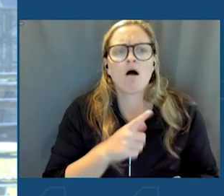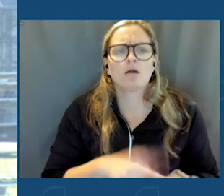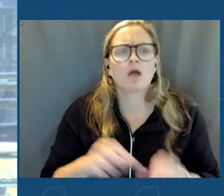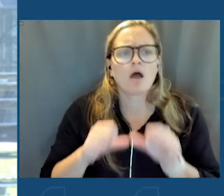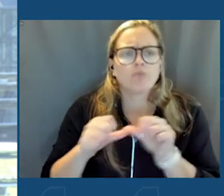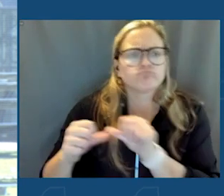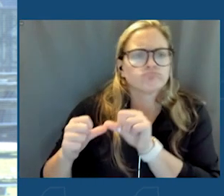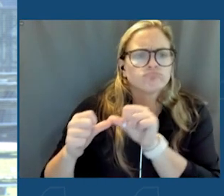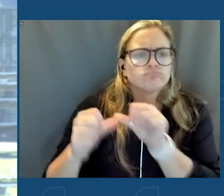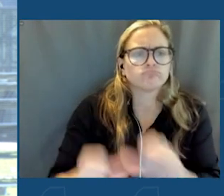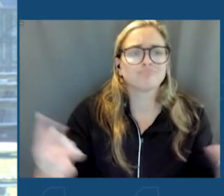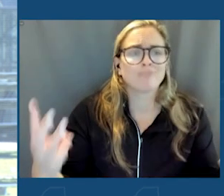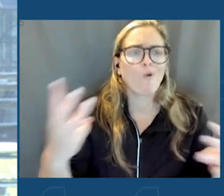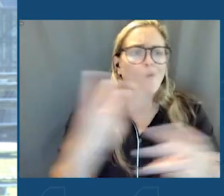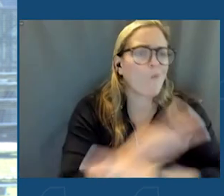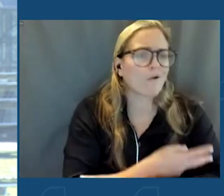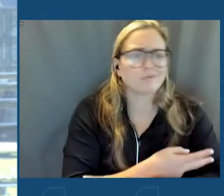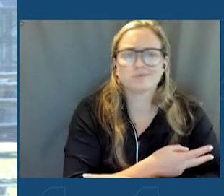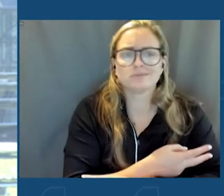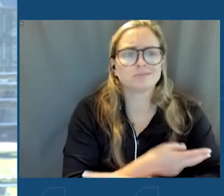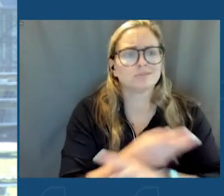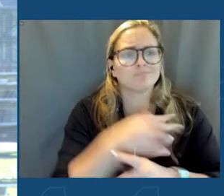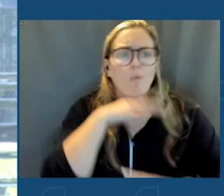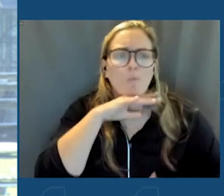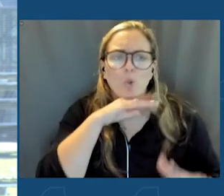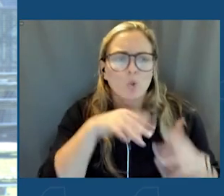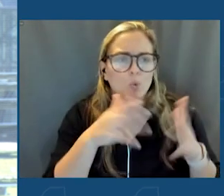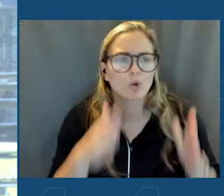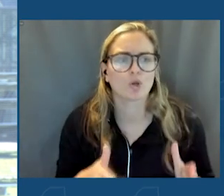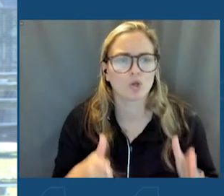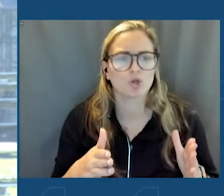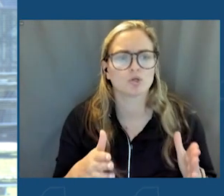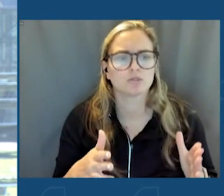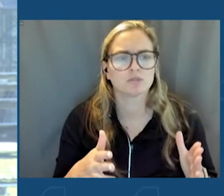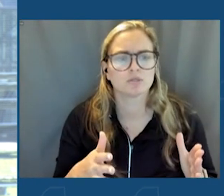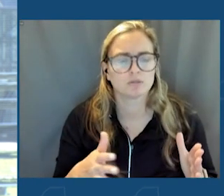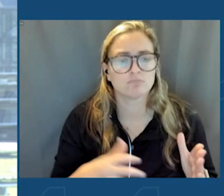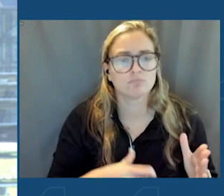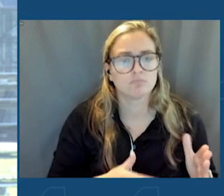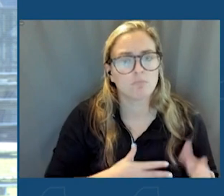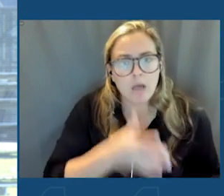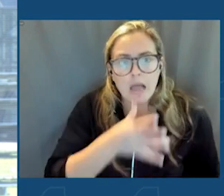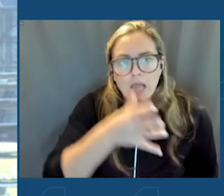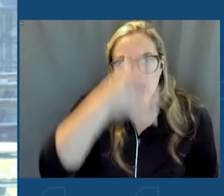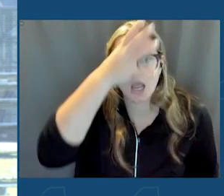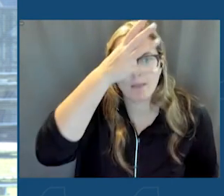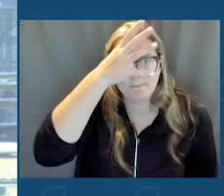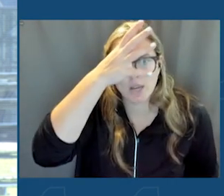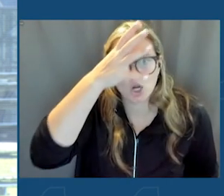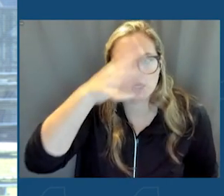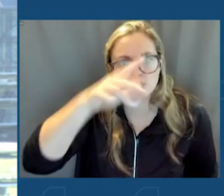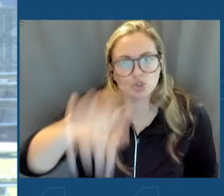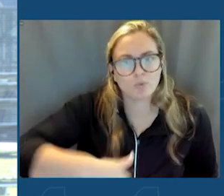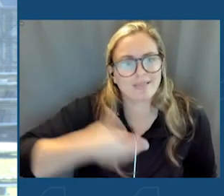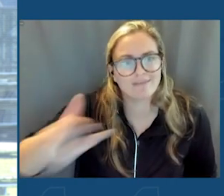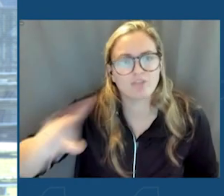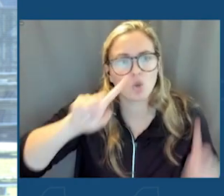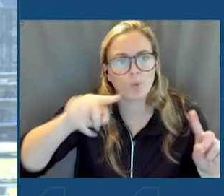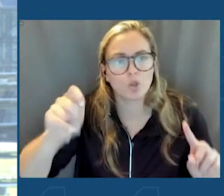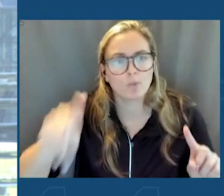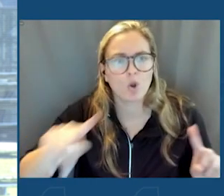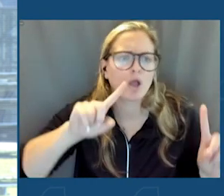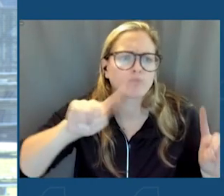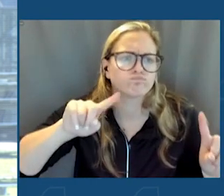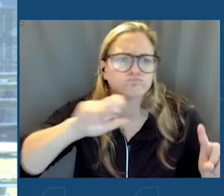nation's worst polluters. And, you as I said, I mentioned, my parents went to the solar park right there. I went back to visit again just recently. always go back to the